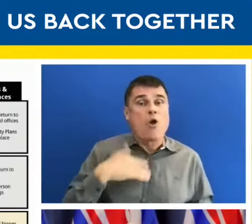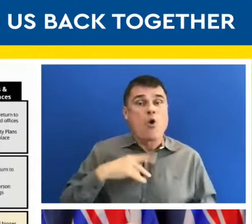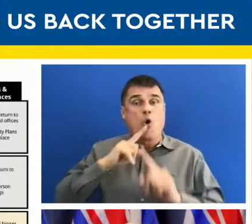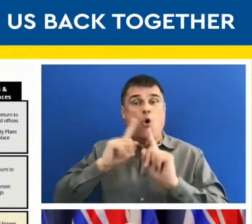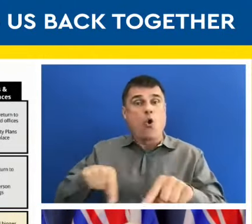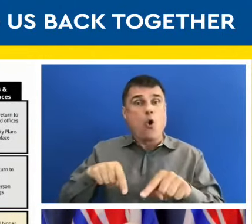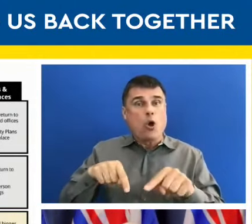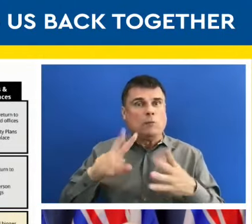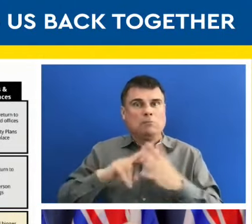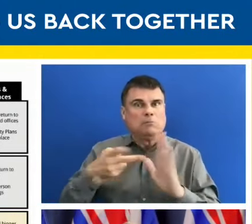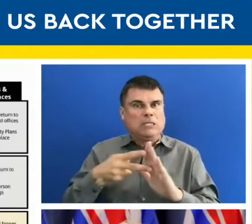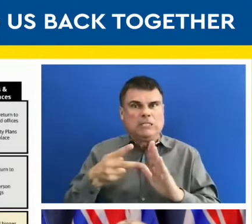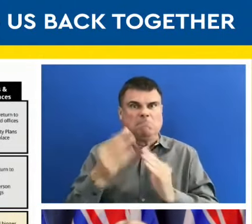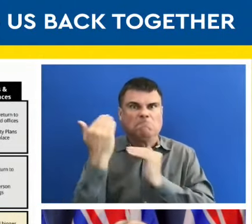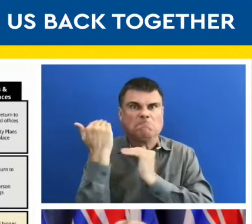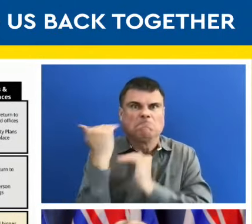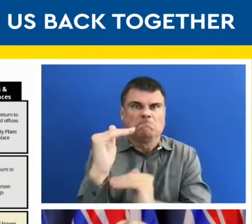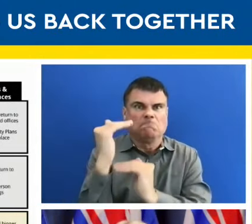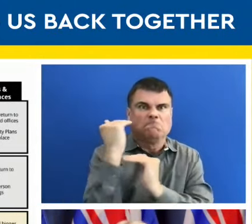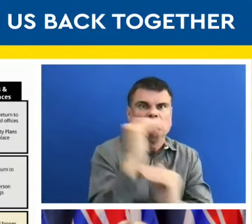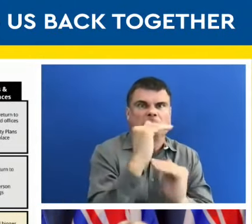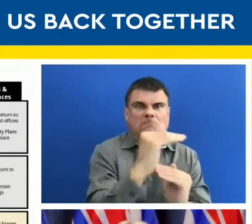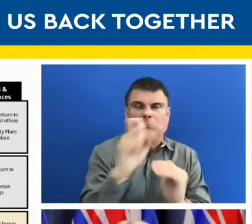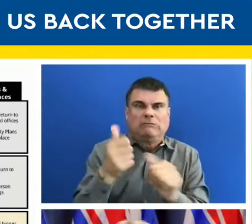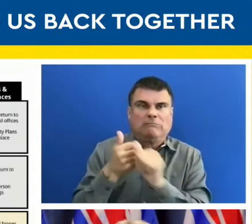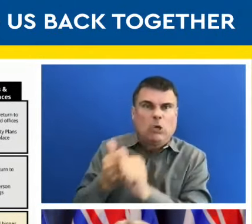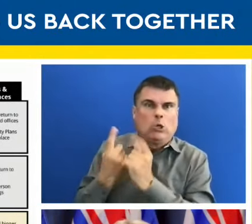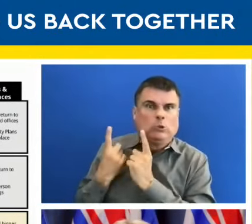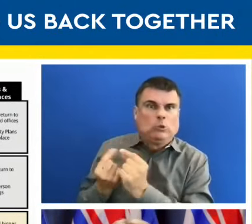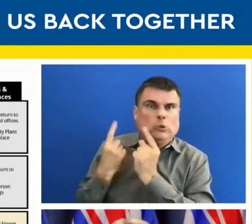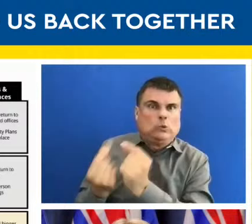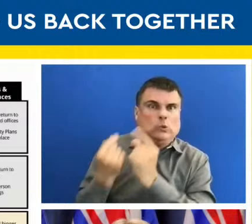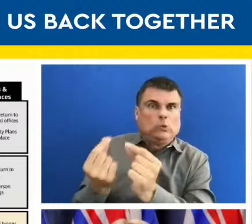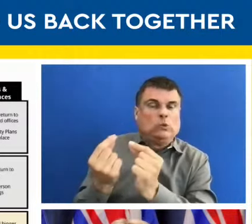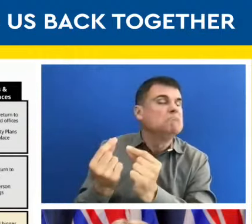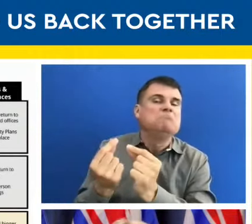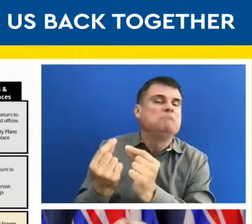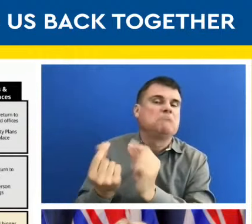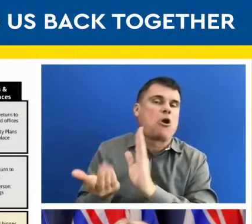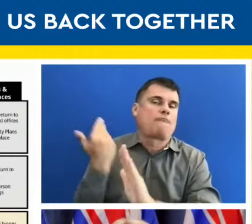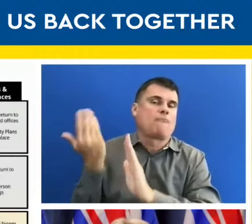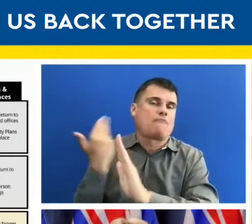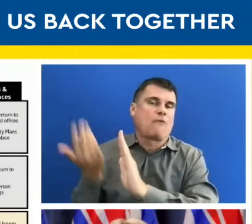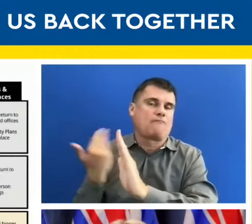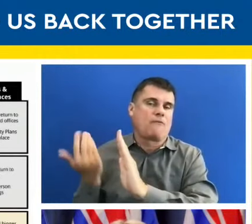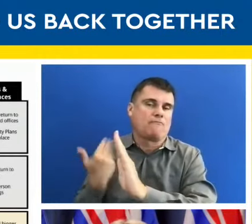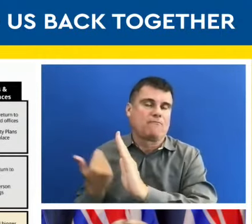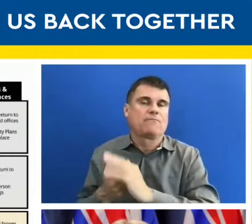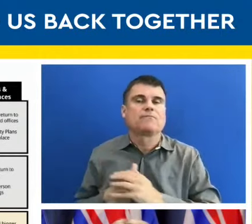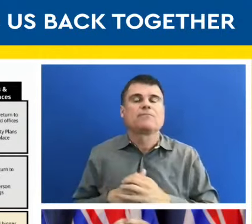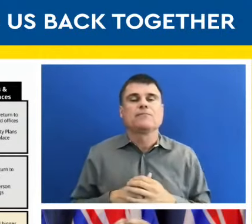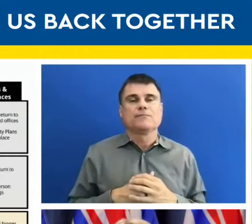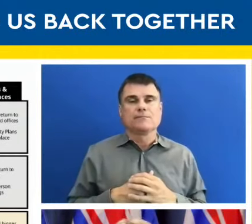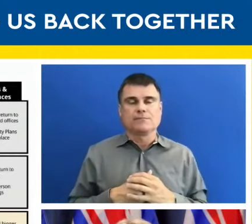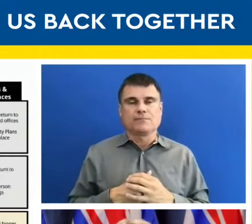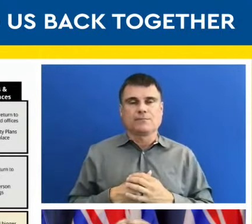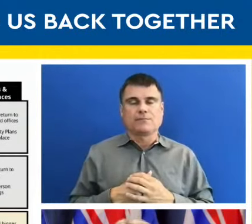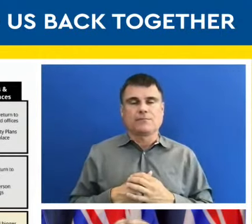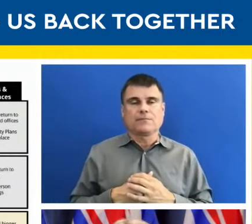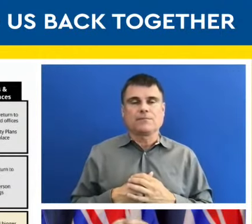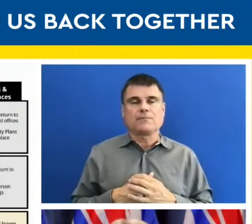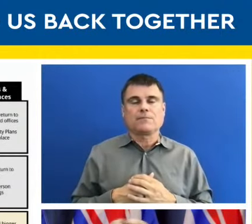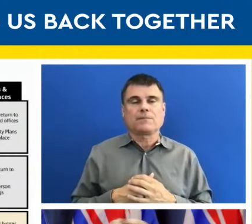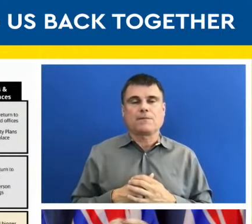need to do so. One of the most important one, we be the lifting of the mandate or the orders under the emergency